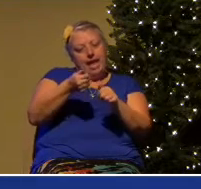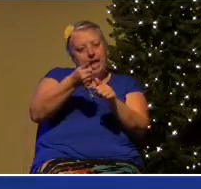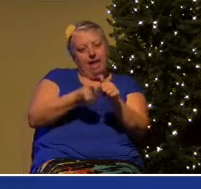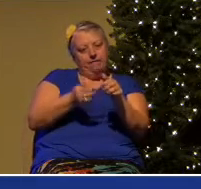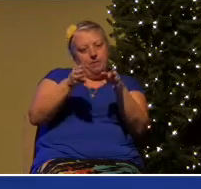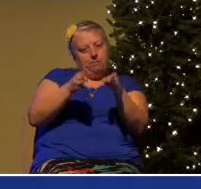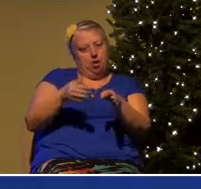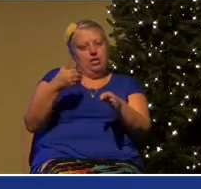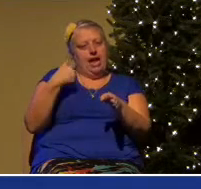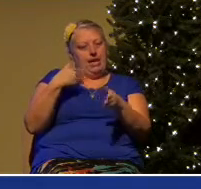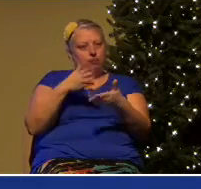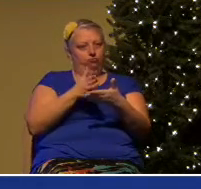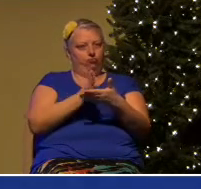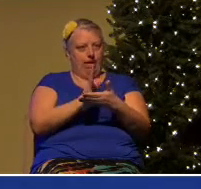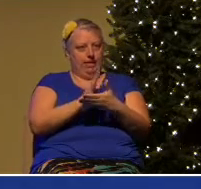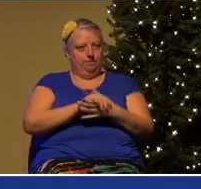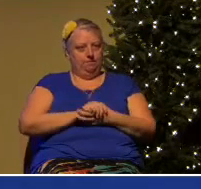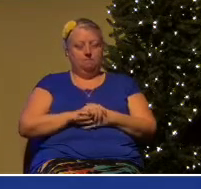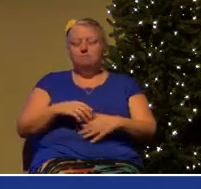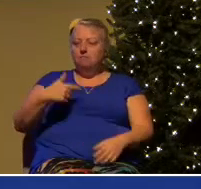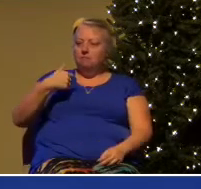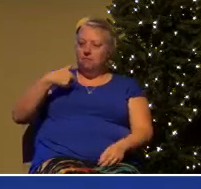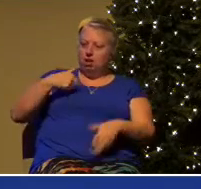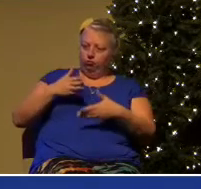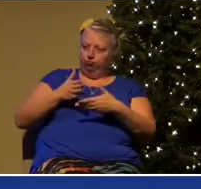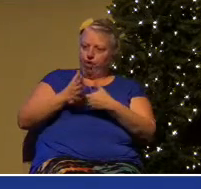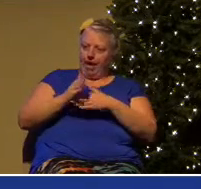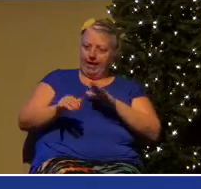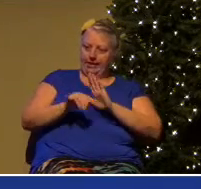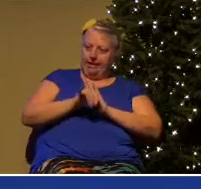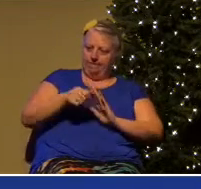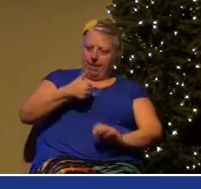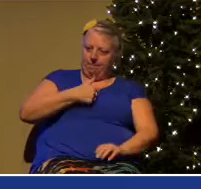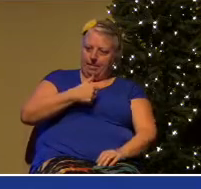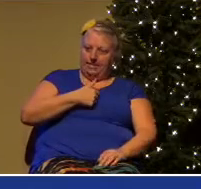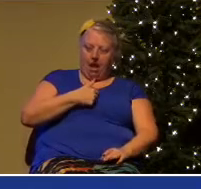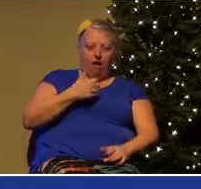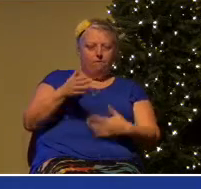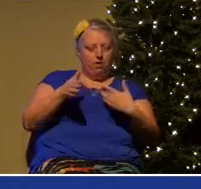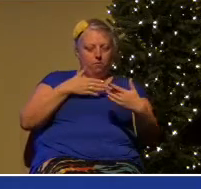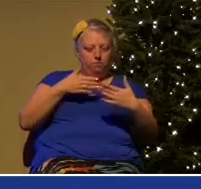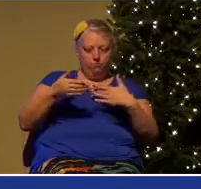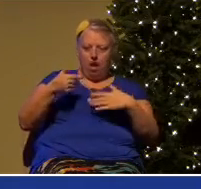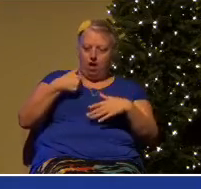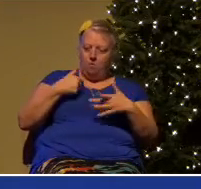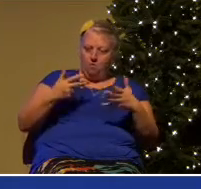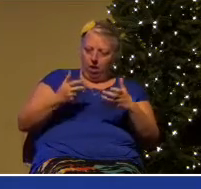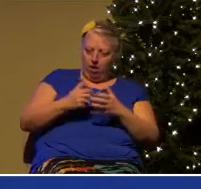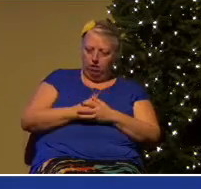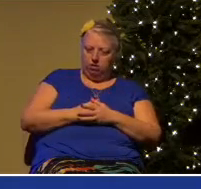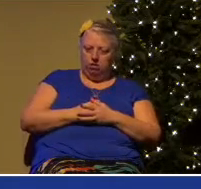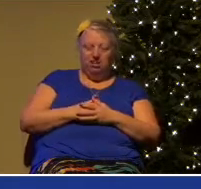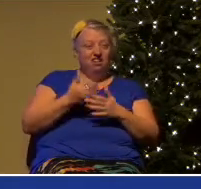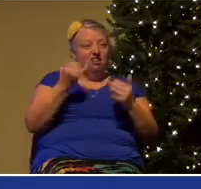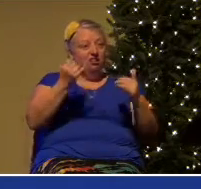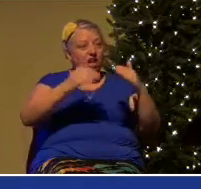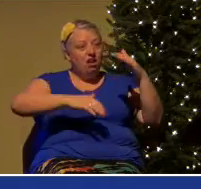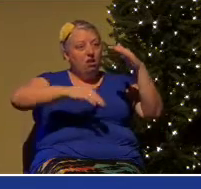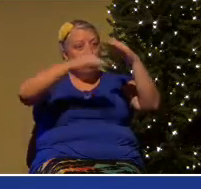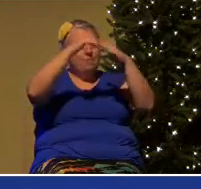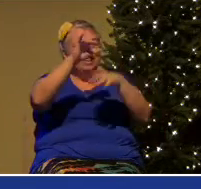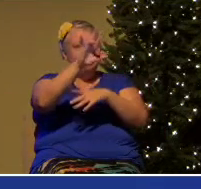So I have a right to identify myself in whatever fashion that I want to. And there are now up to 72